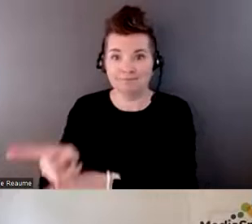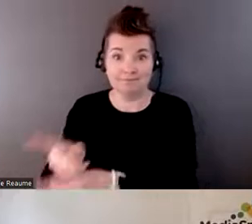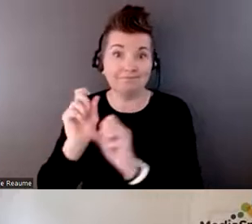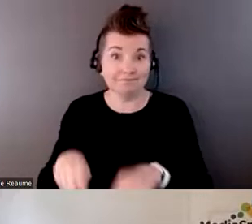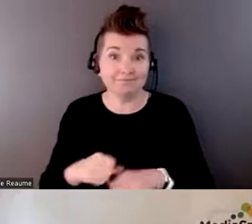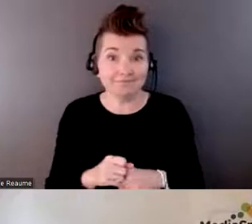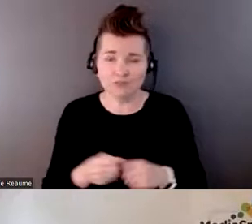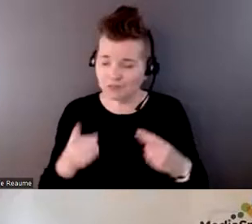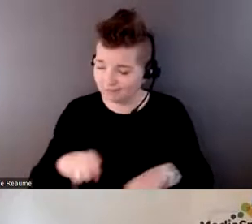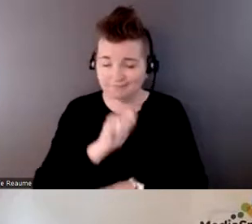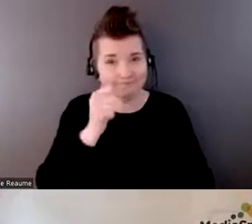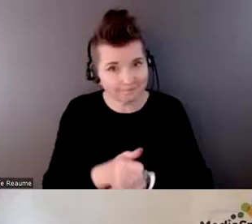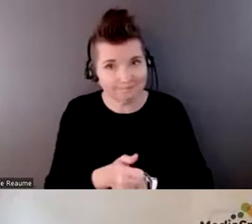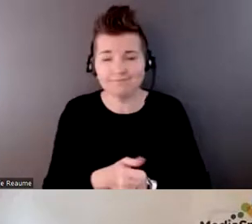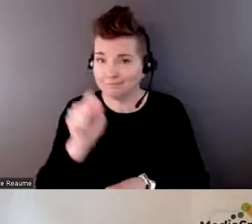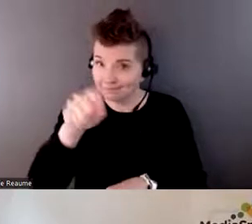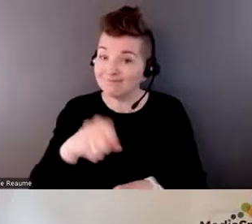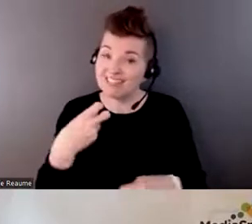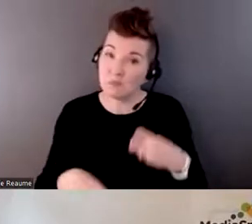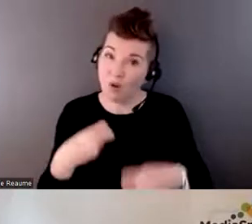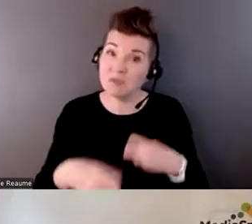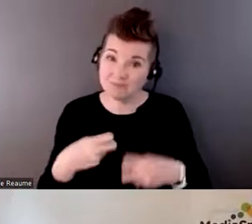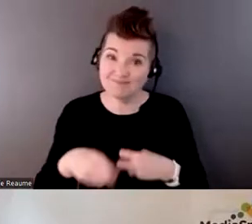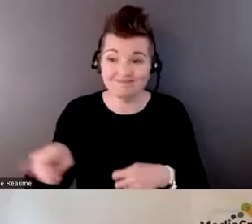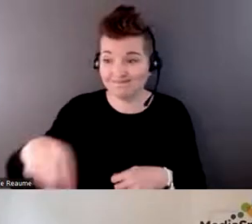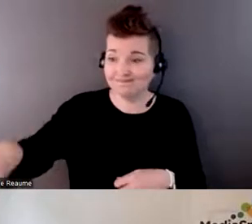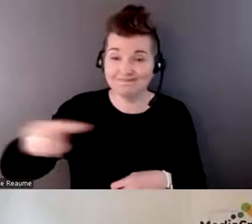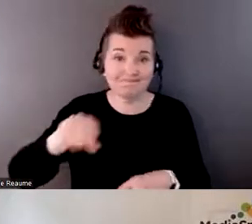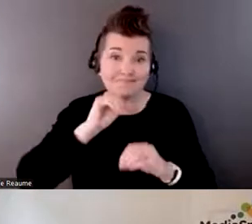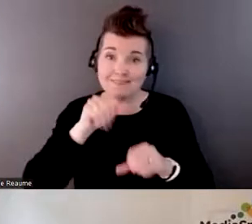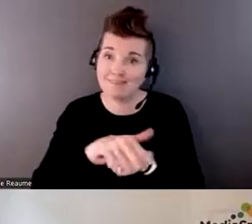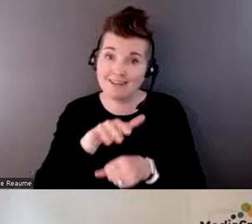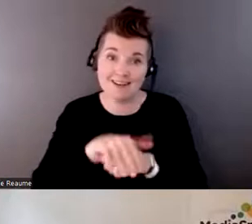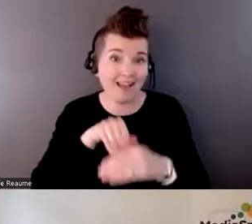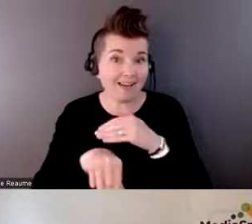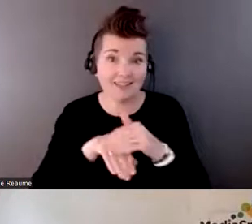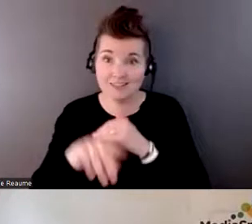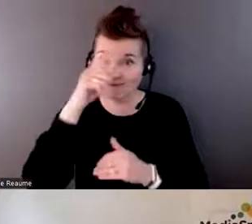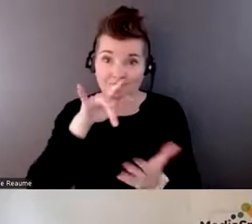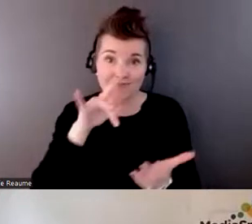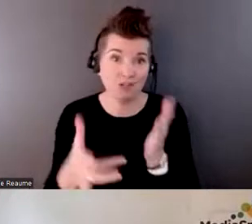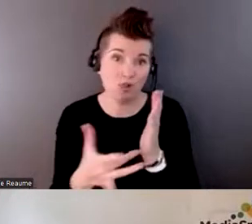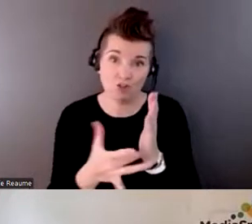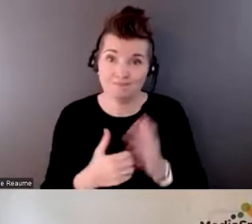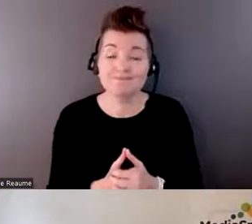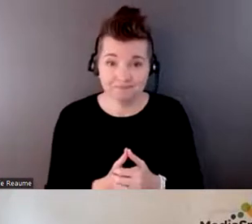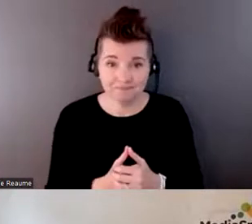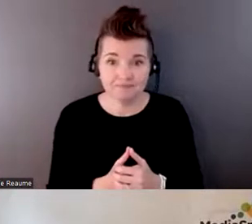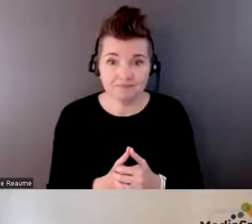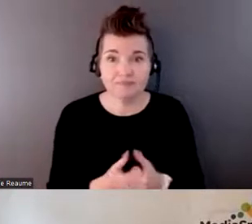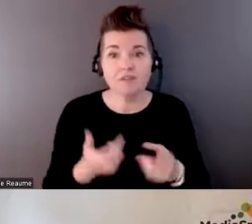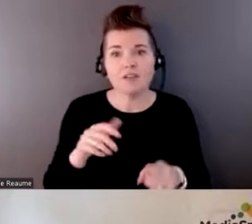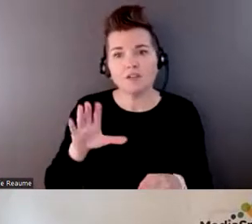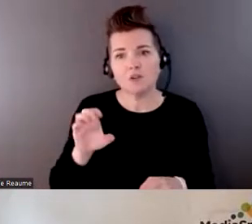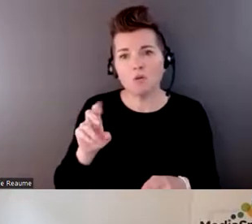it's absolutely, it's absolutely an issue. And so can you tell us more about your work? So the platform is